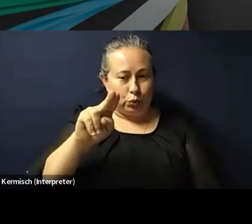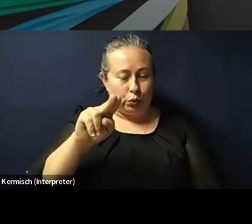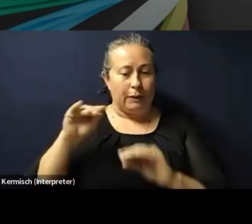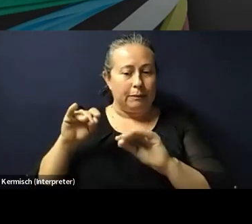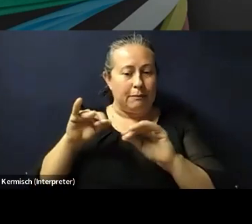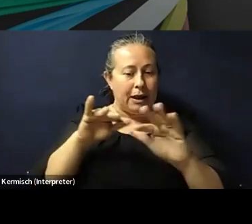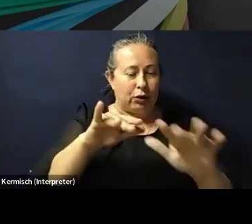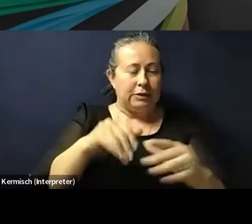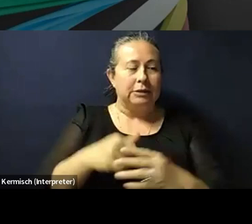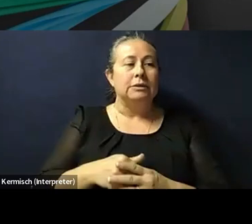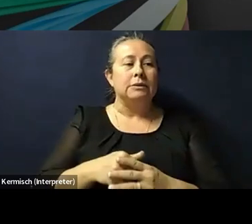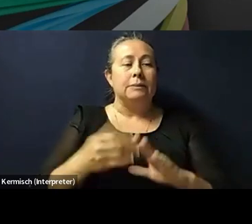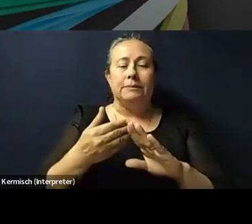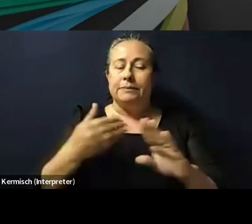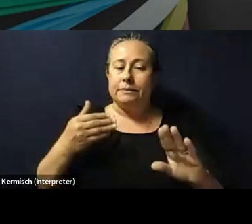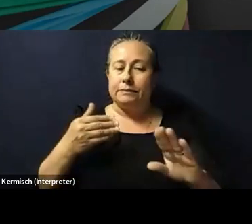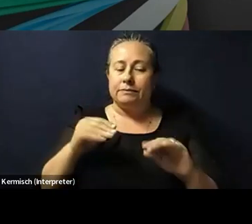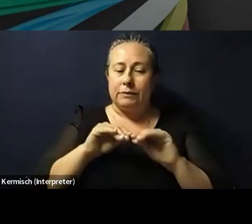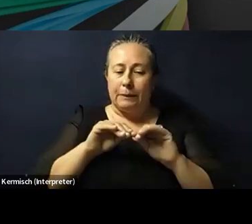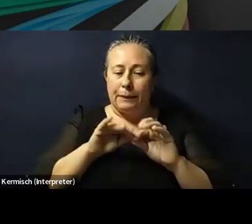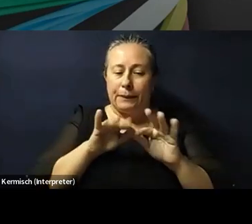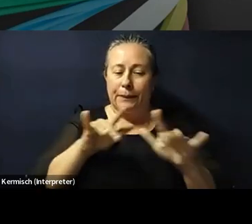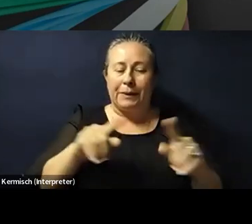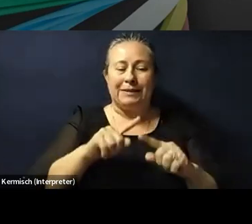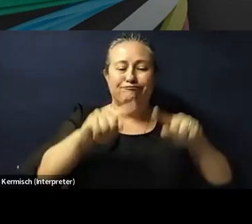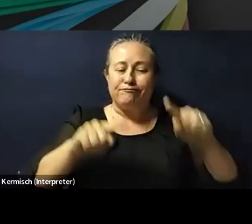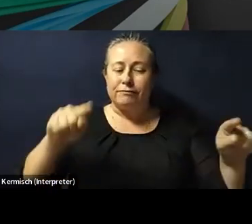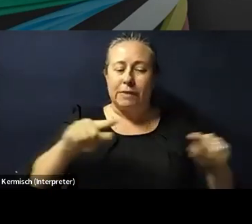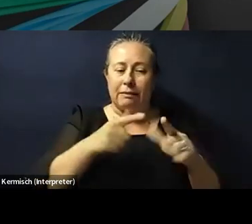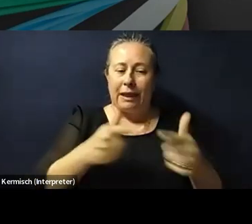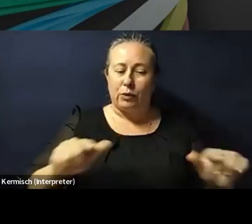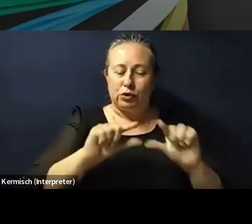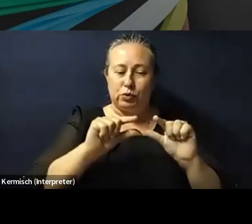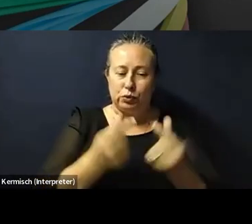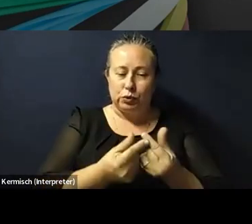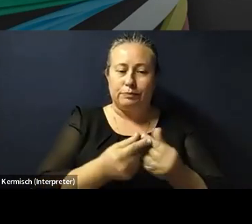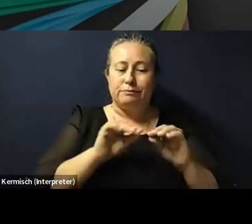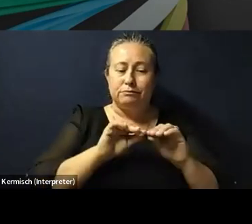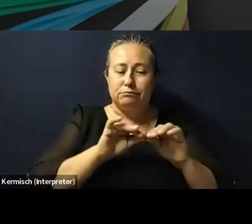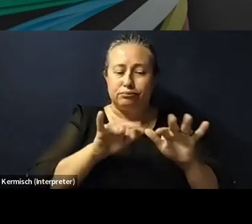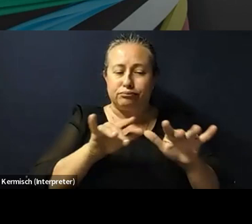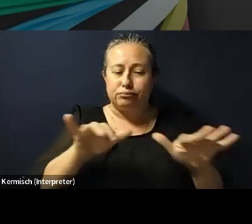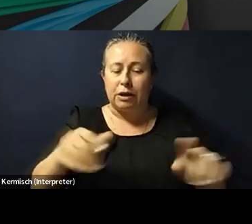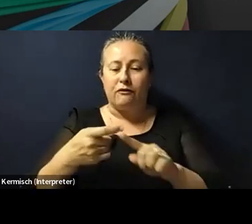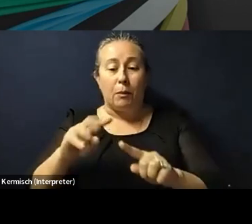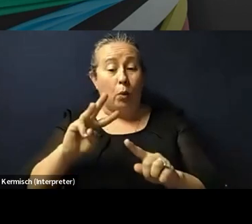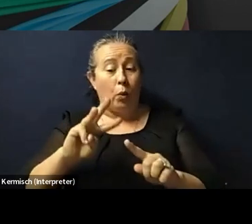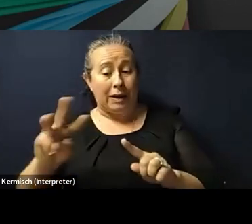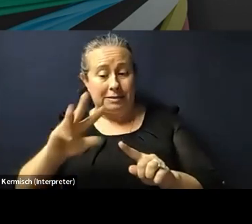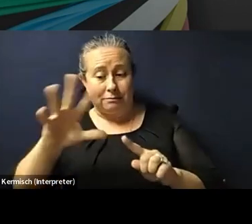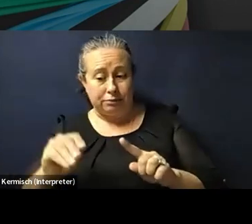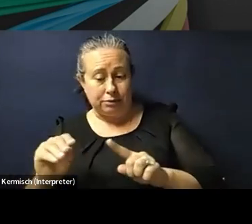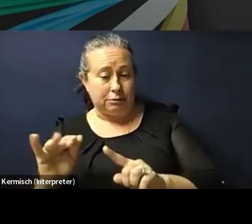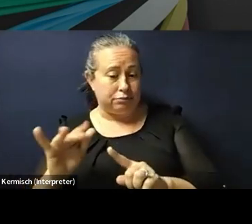to the spread of different language groups who moved across West Africa into Eastern and Southern Africa